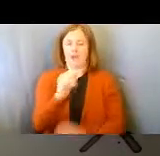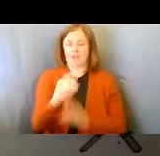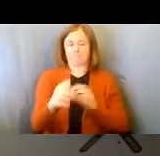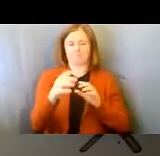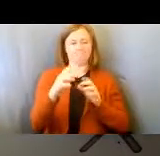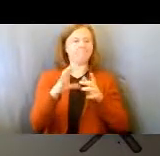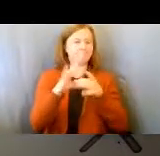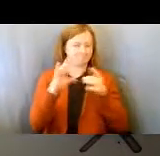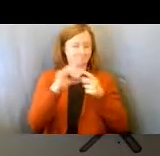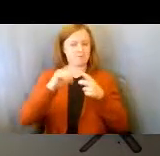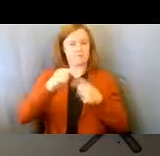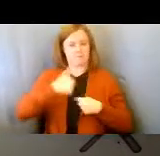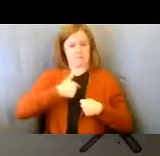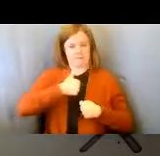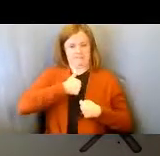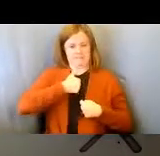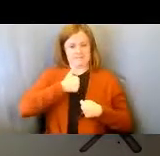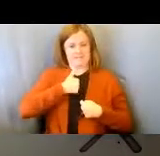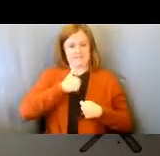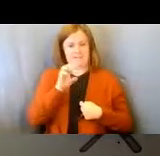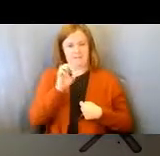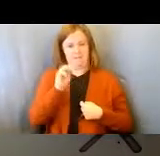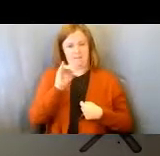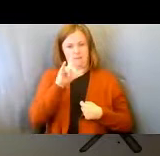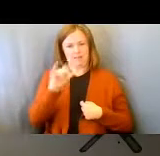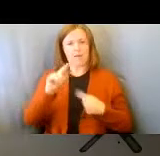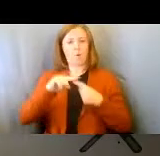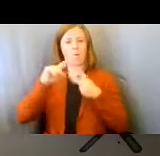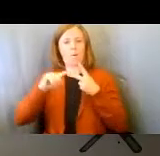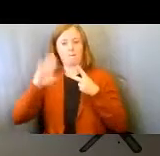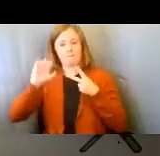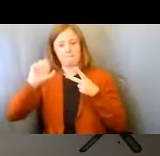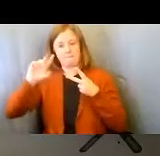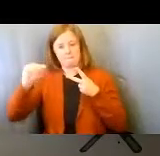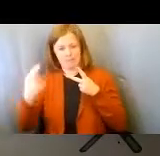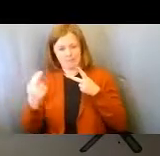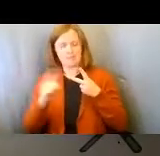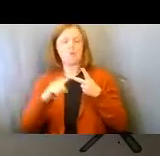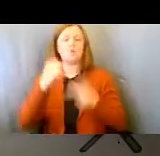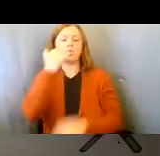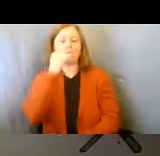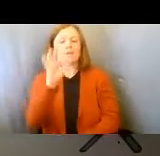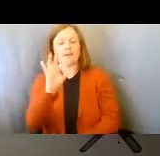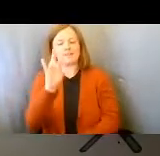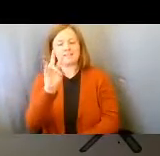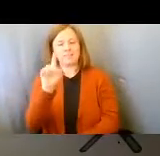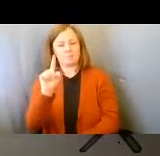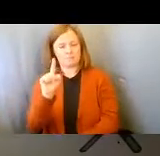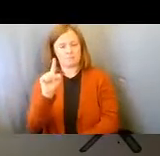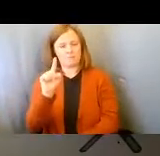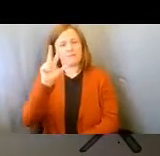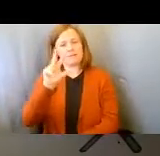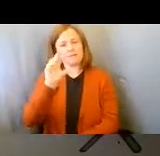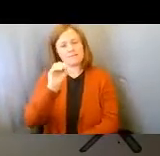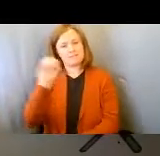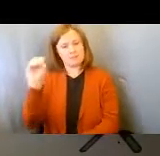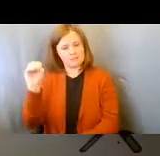or Beth McKinney. You can also reach Beth at 971-300